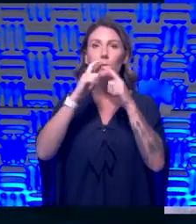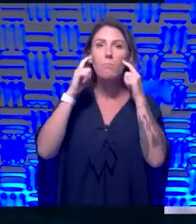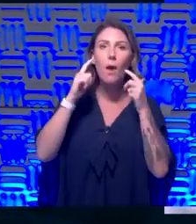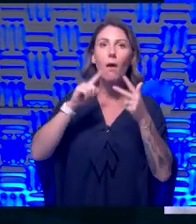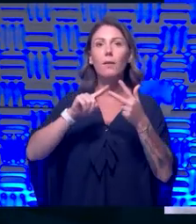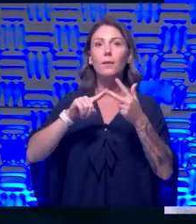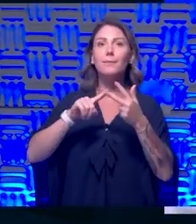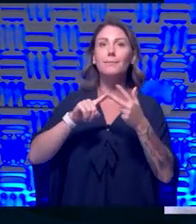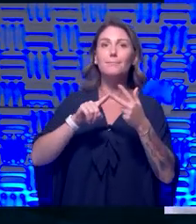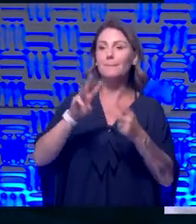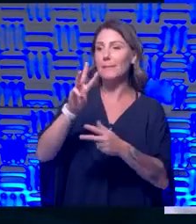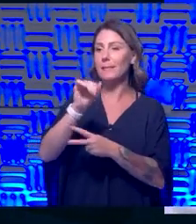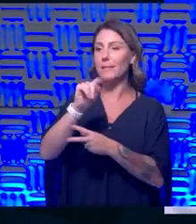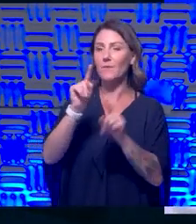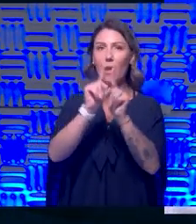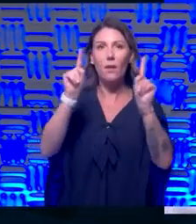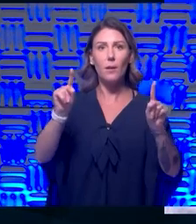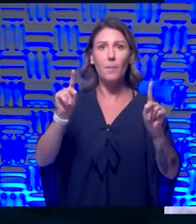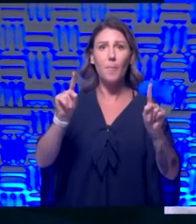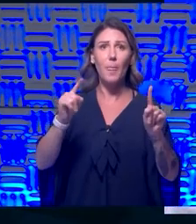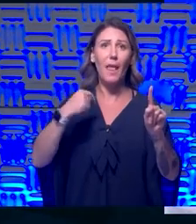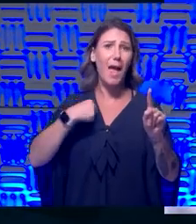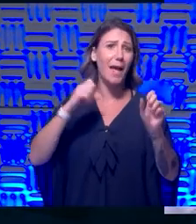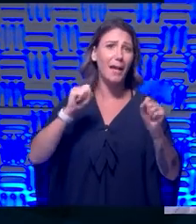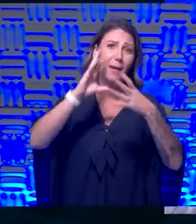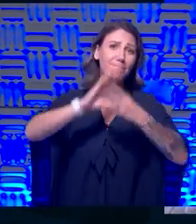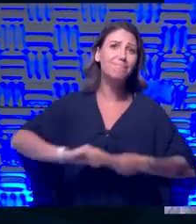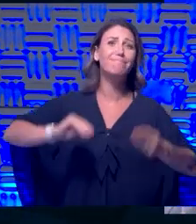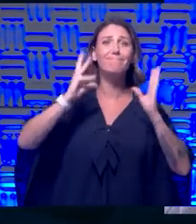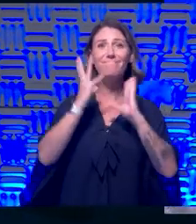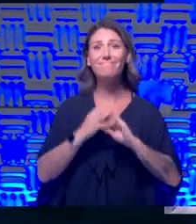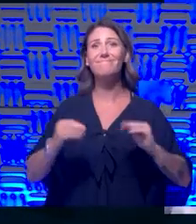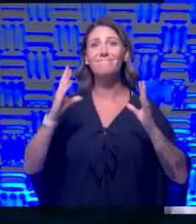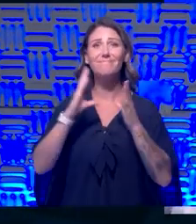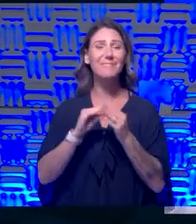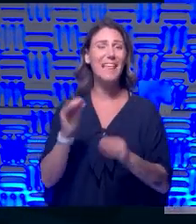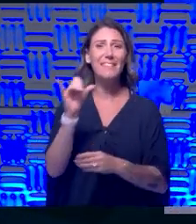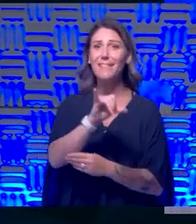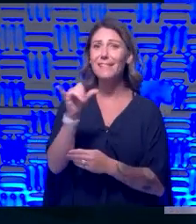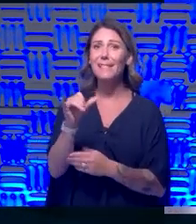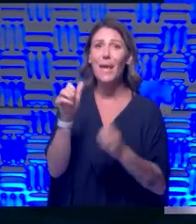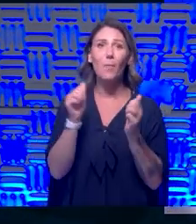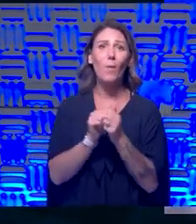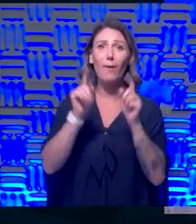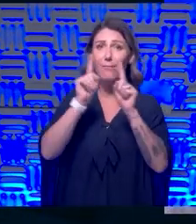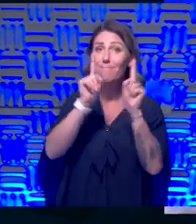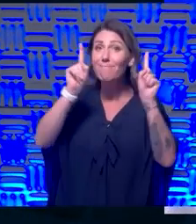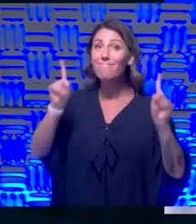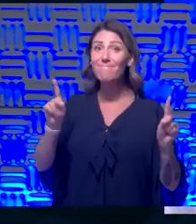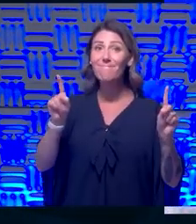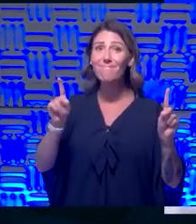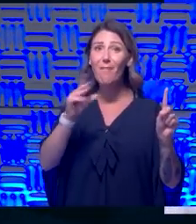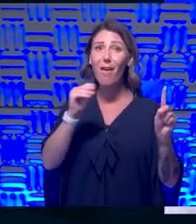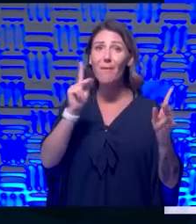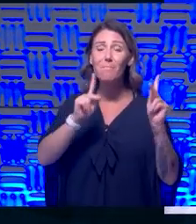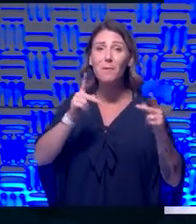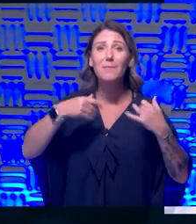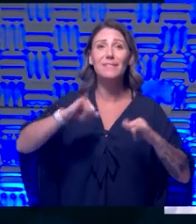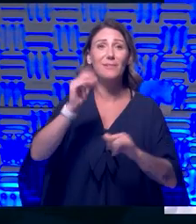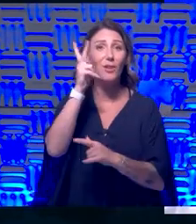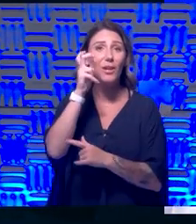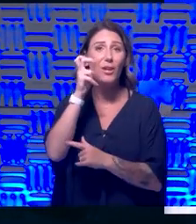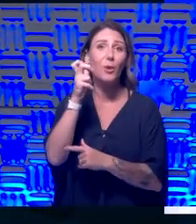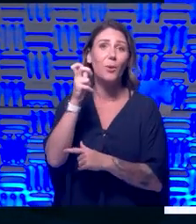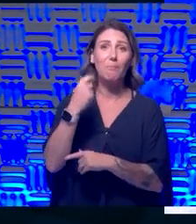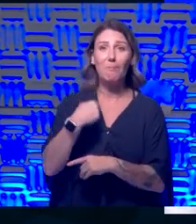other things. And you know what? I can story tell away. I can story tell just as well, six feet away. People can still hear me. And so I think really